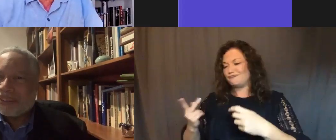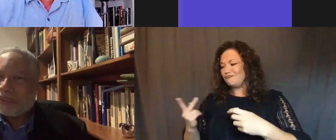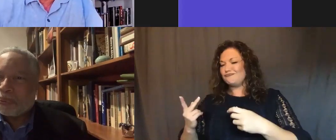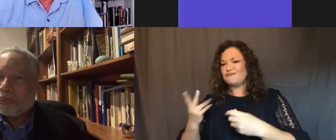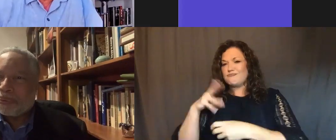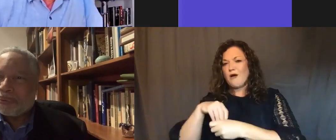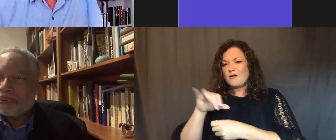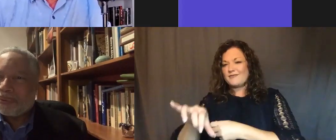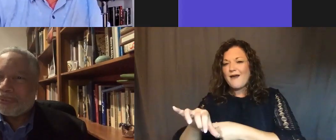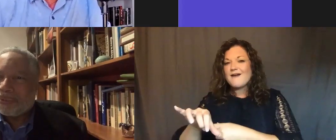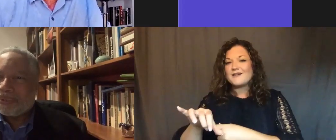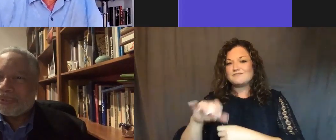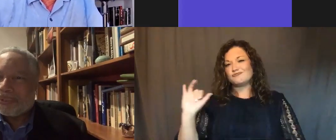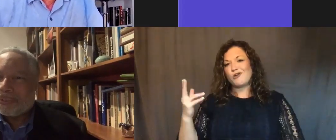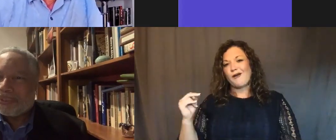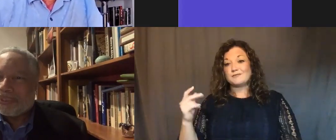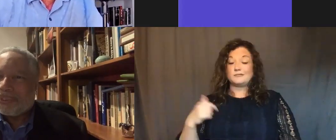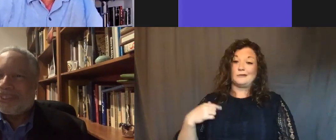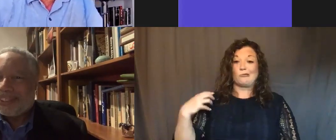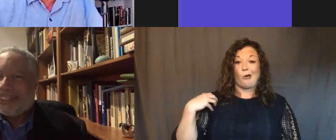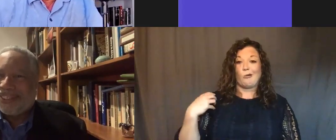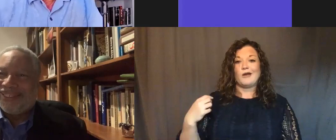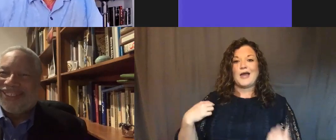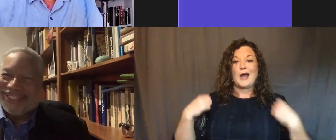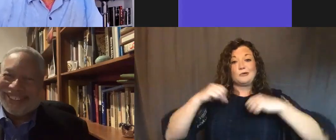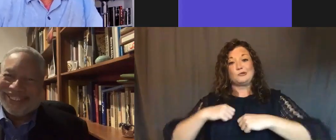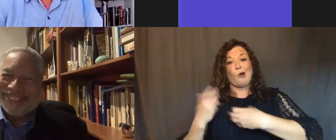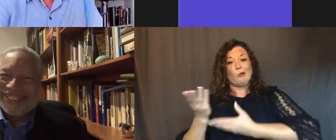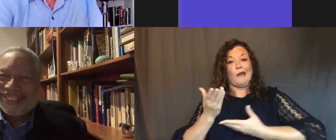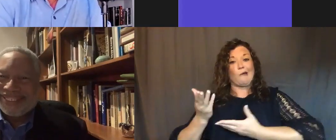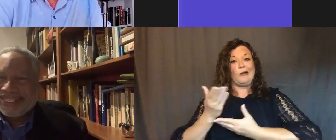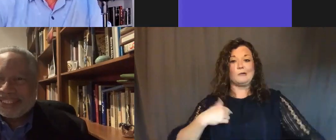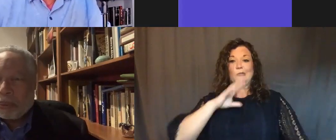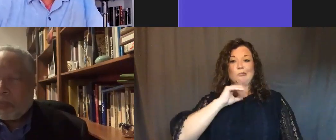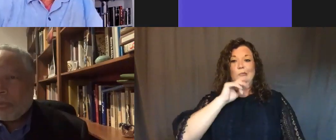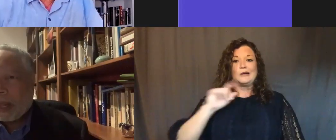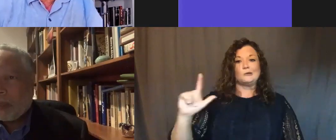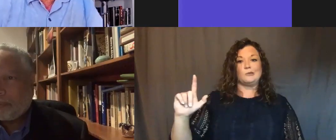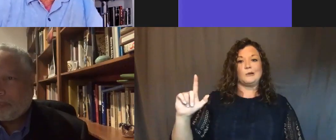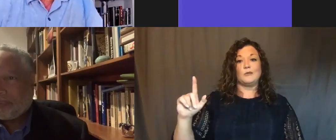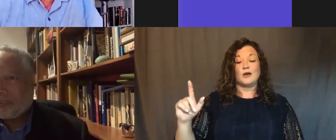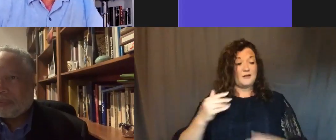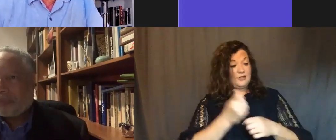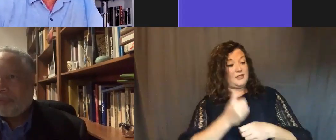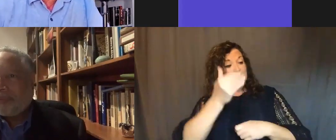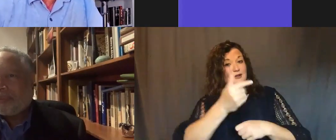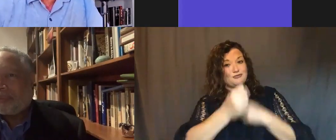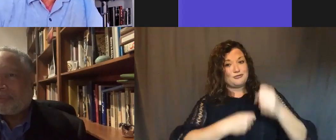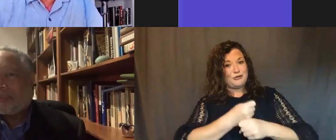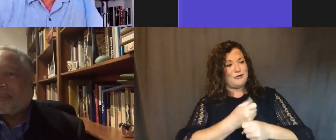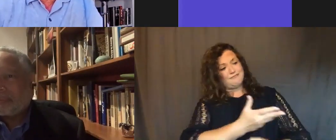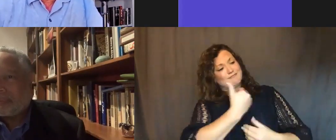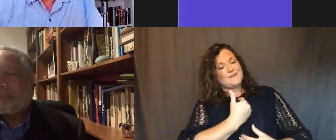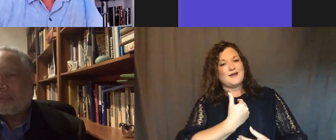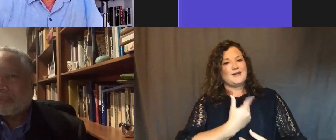part of it. I was basically a coat carrier. I was 21. Then he hired me the next year to work for the Voter Education